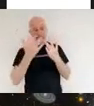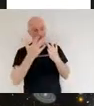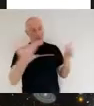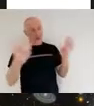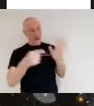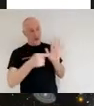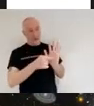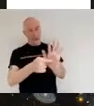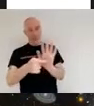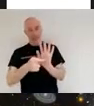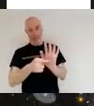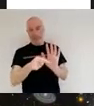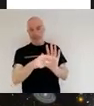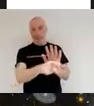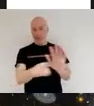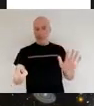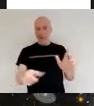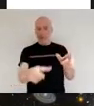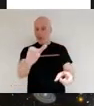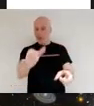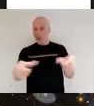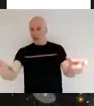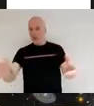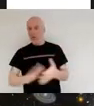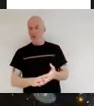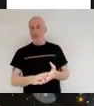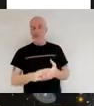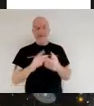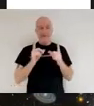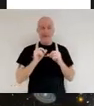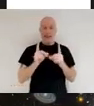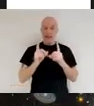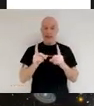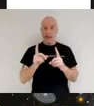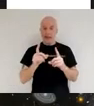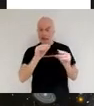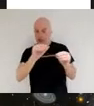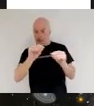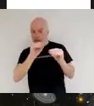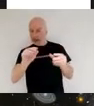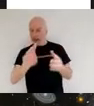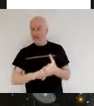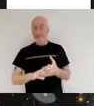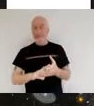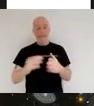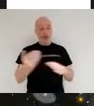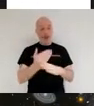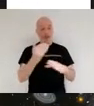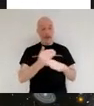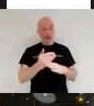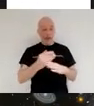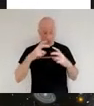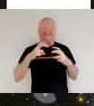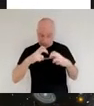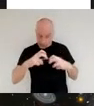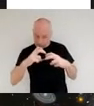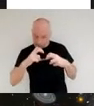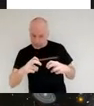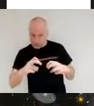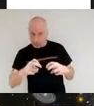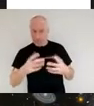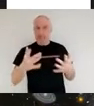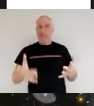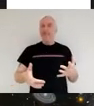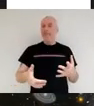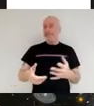classes we do teacher training we run careers events where students get the opportunity to come along and speak or see online